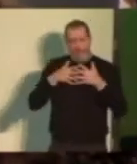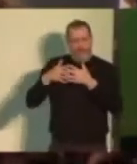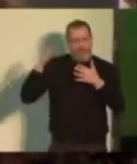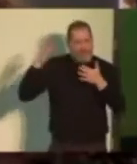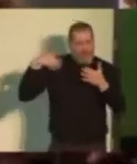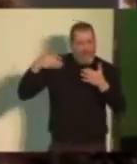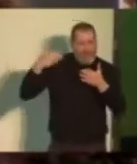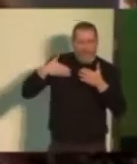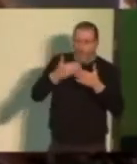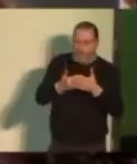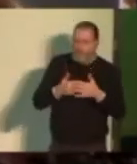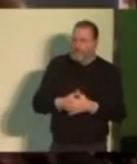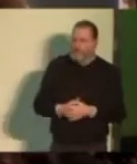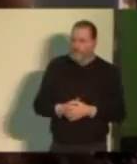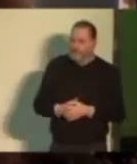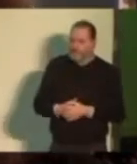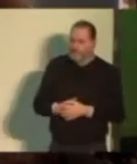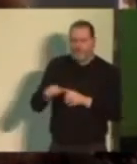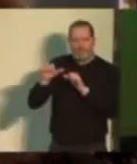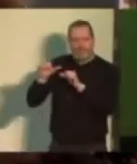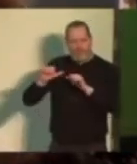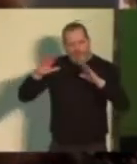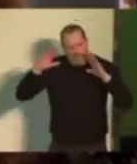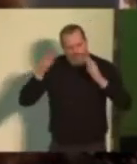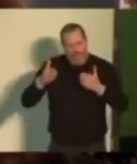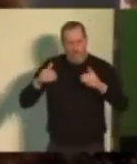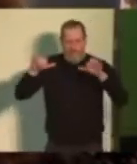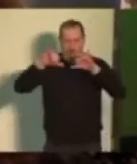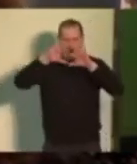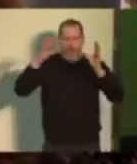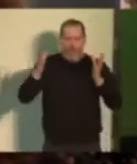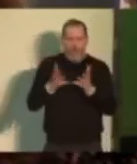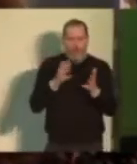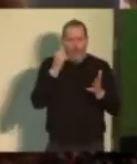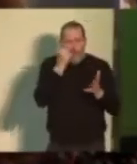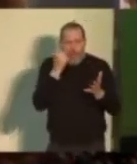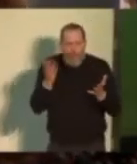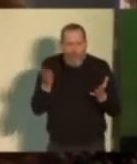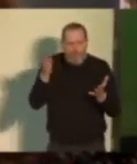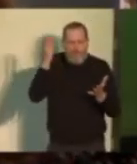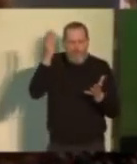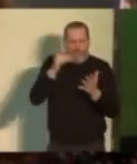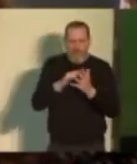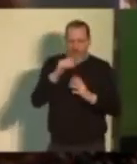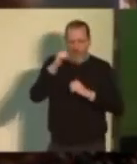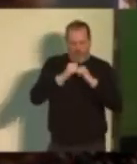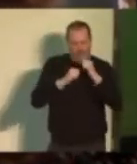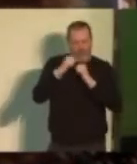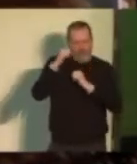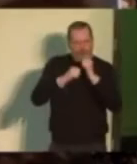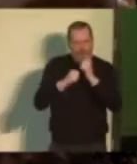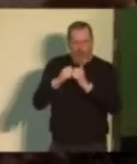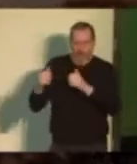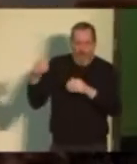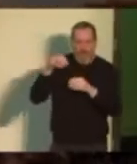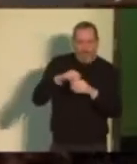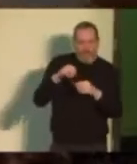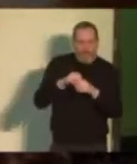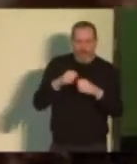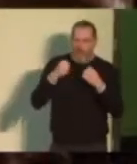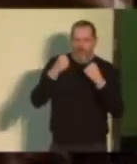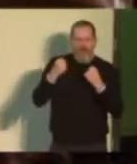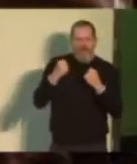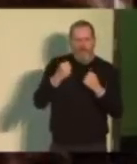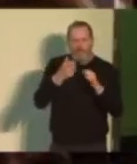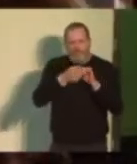His focus is on global warming and rebuilding infrastructure. He's a member of the Energy and Natural Resources Committee